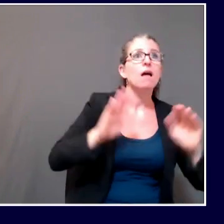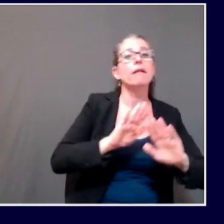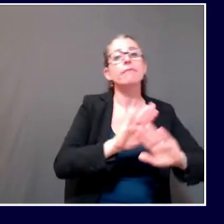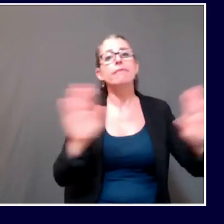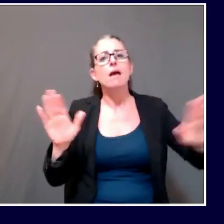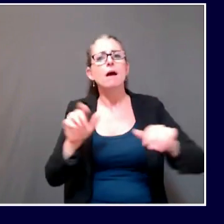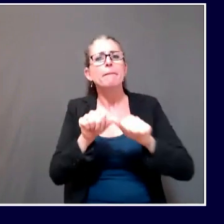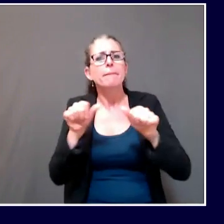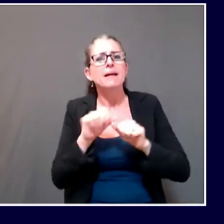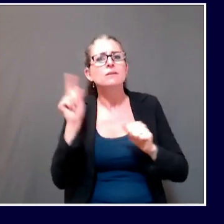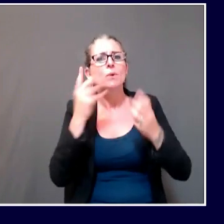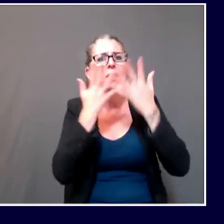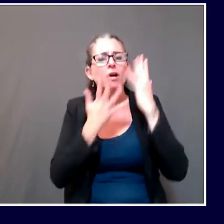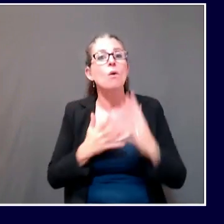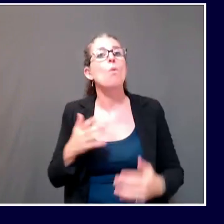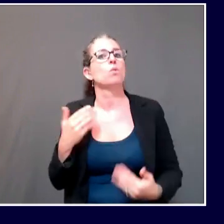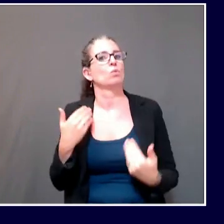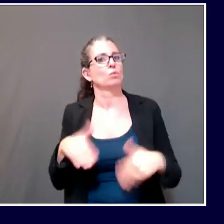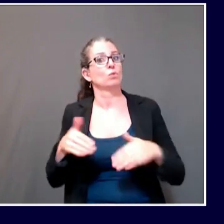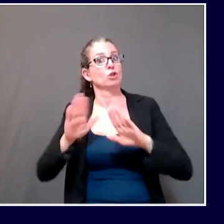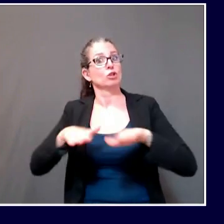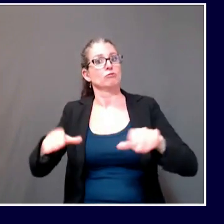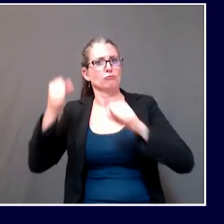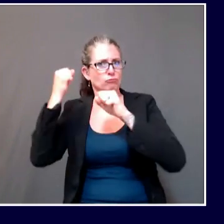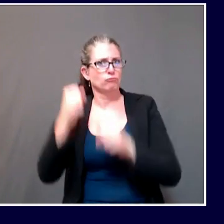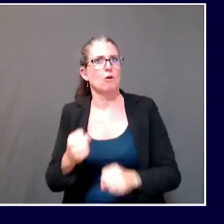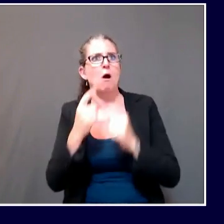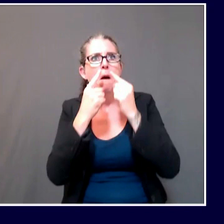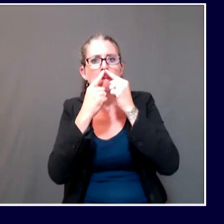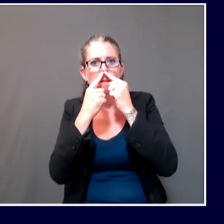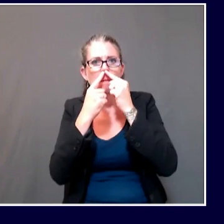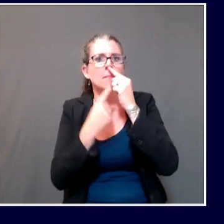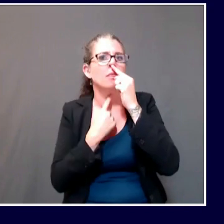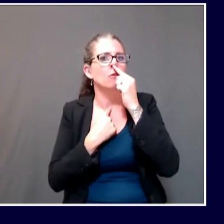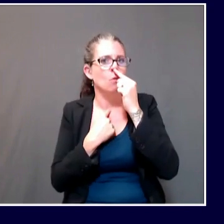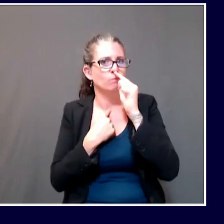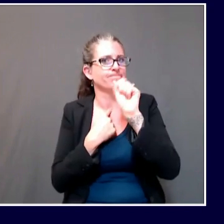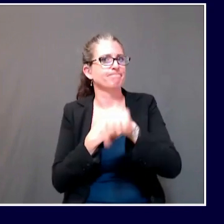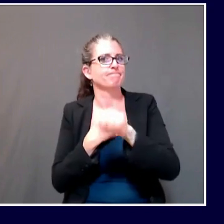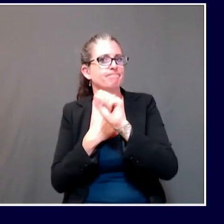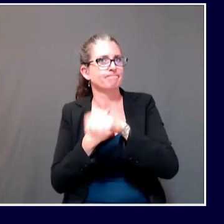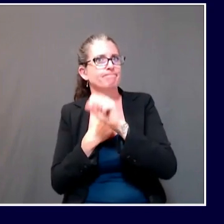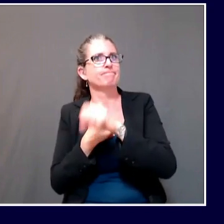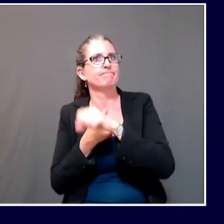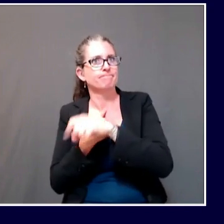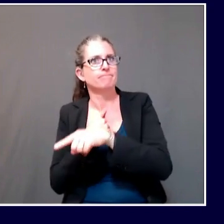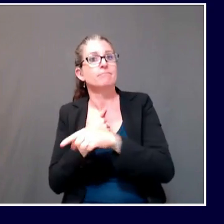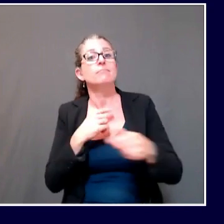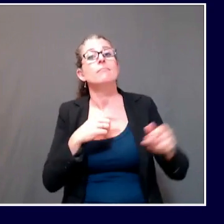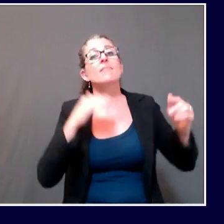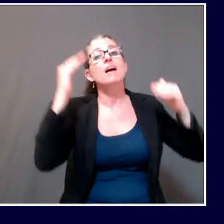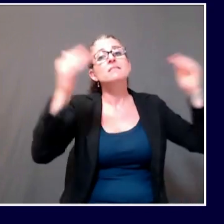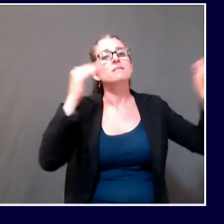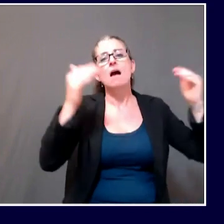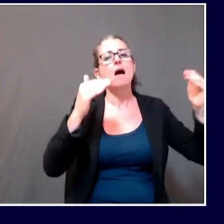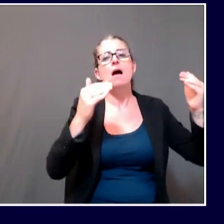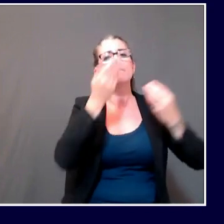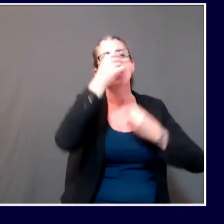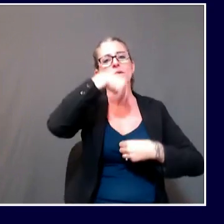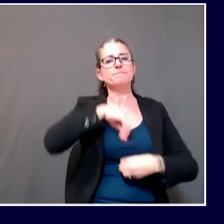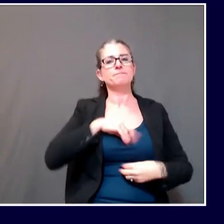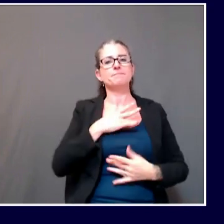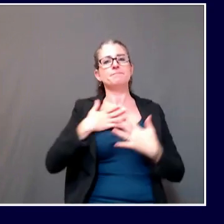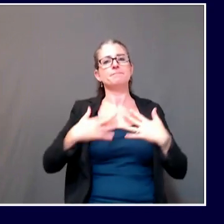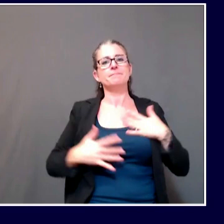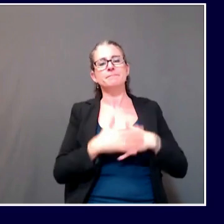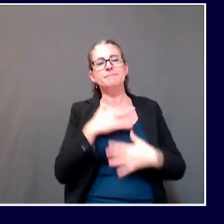high levels of virus that have been found, does it mean that children are capable of spreading the disease more readily than adults are?